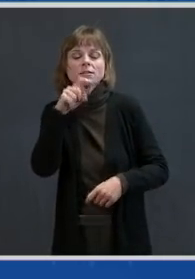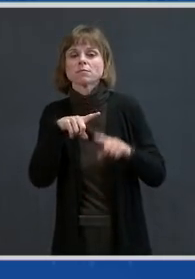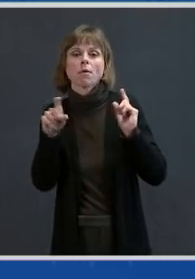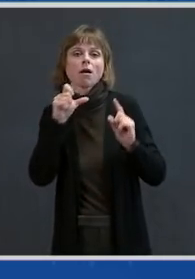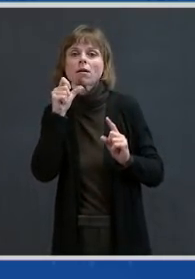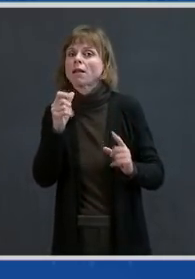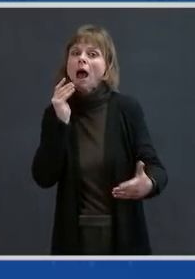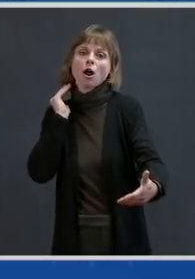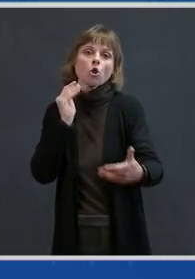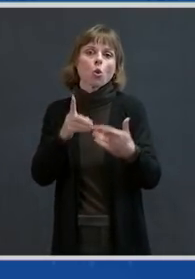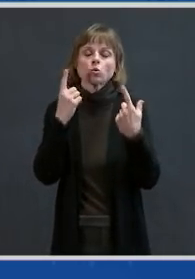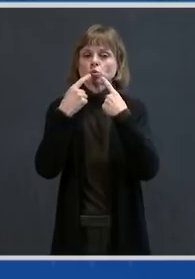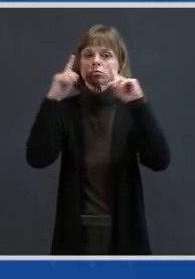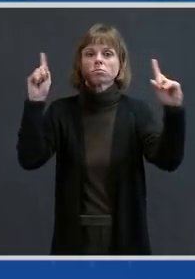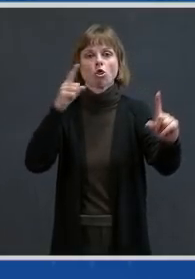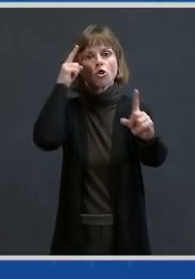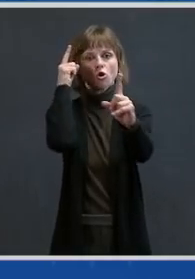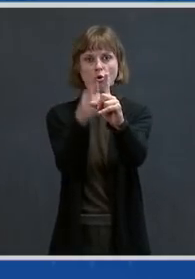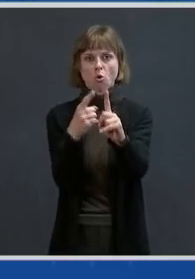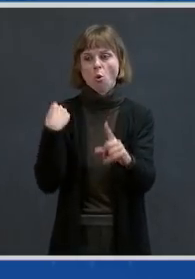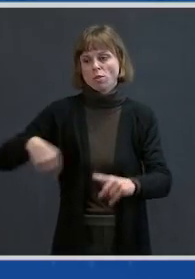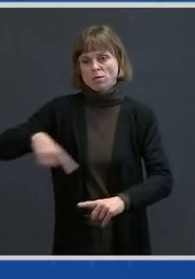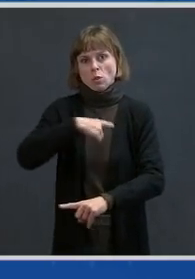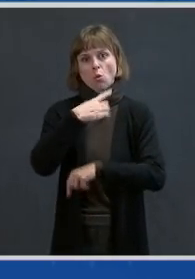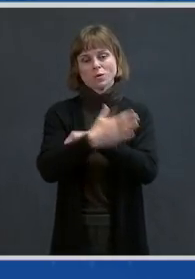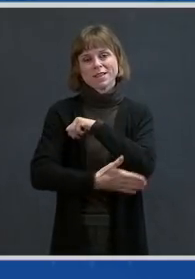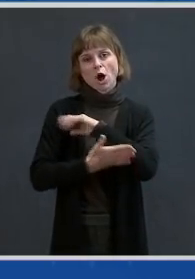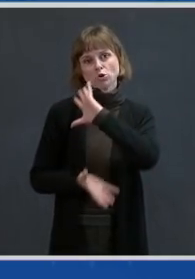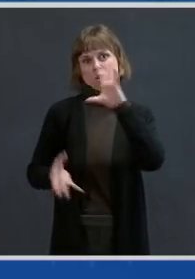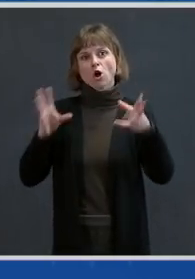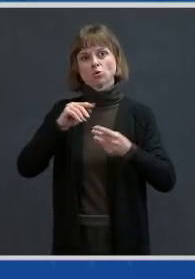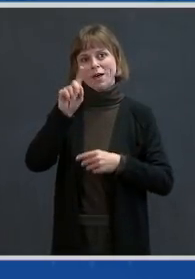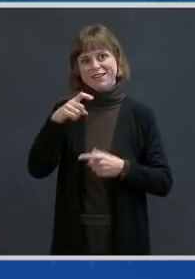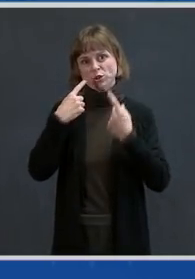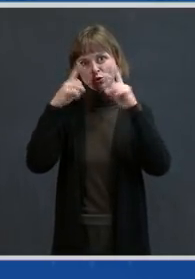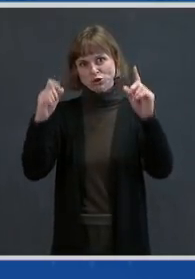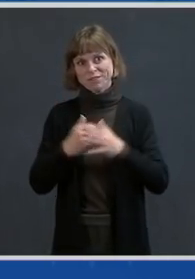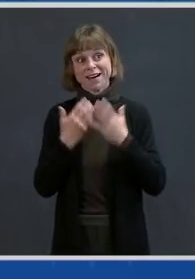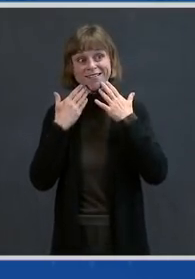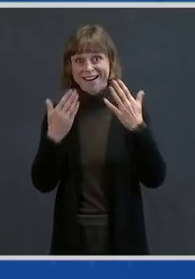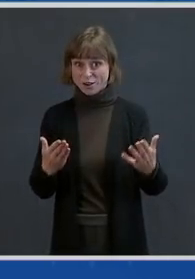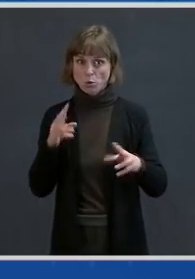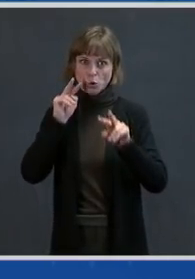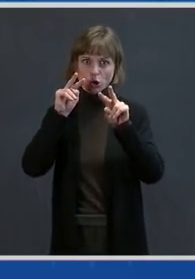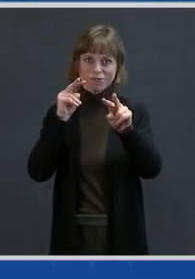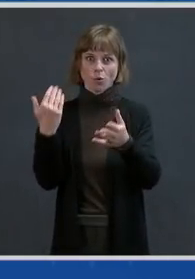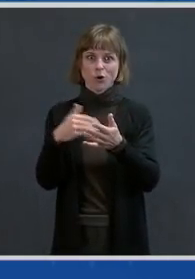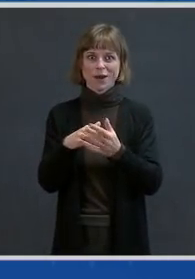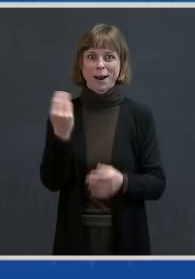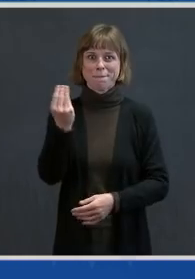country. And that's going to take all of us working together. Thank you, and we'll look forward to doing this briefing again on Monday.